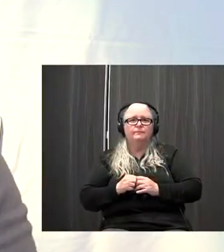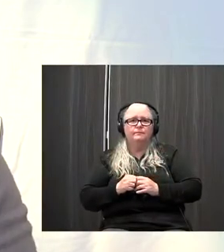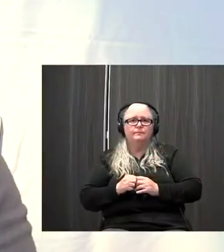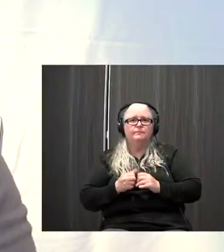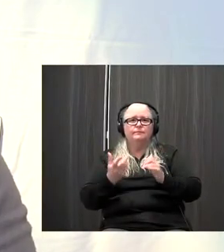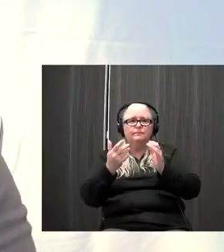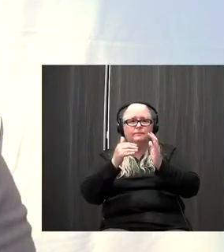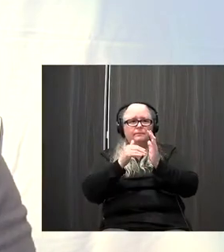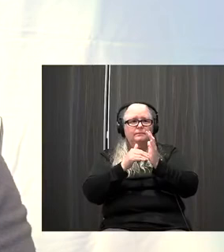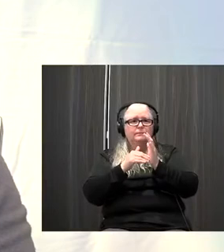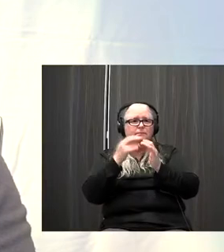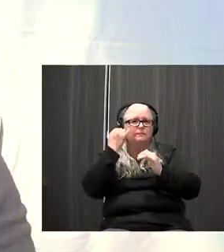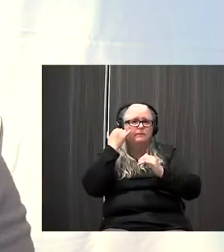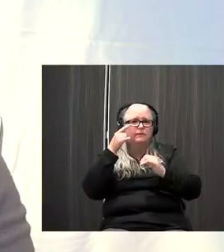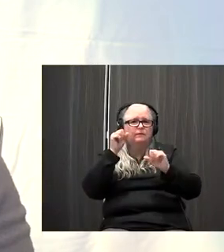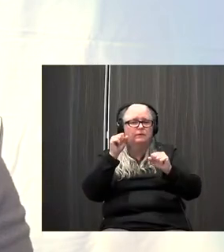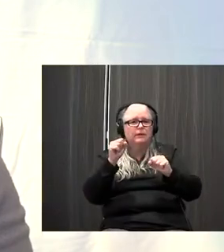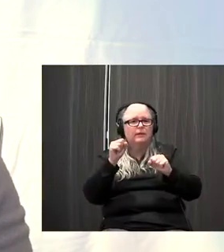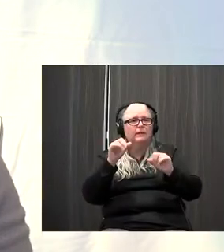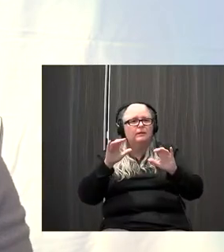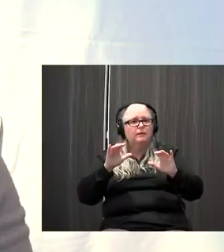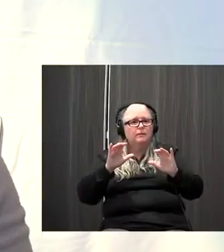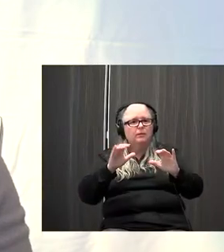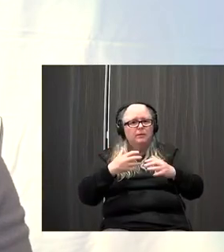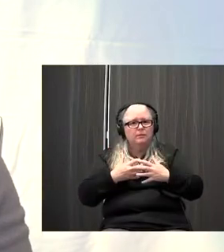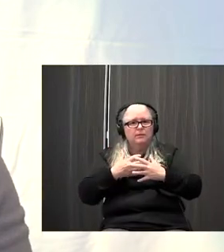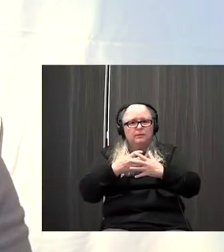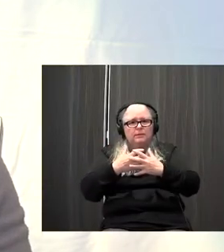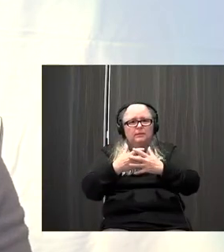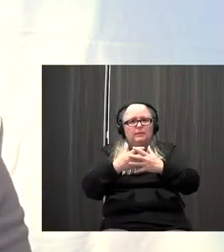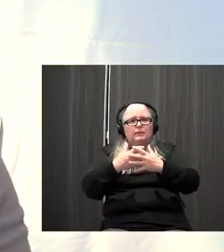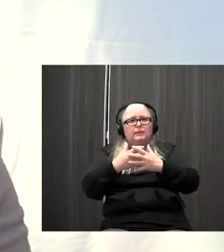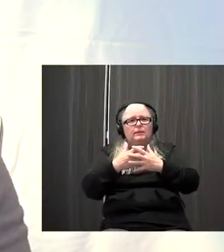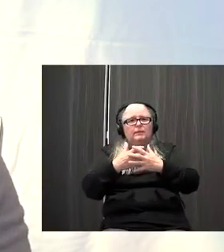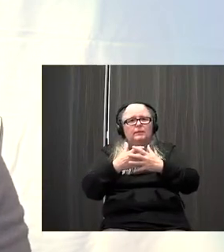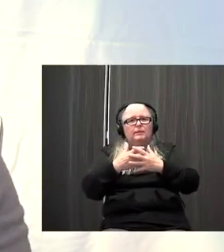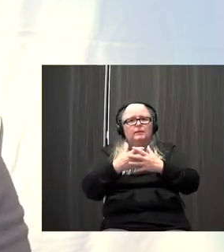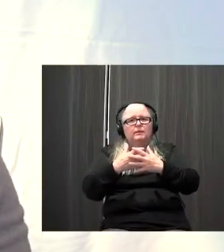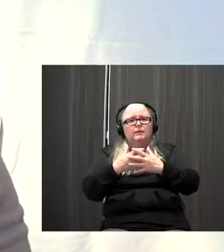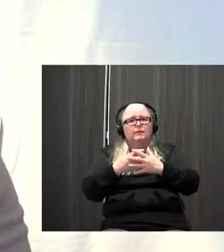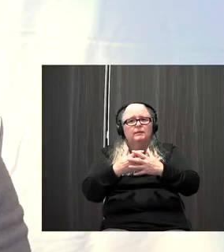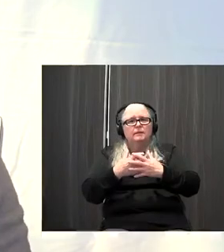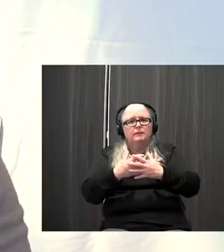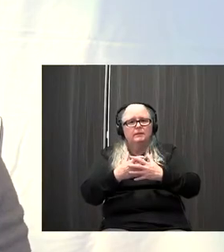Again, see if you can push the belly out on the inhalation, and then on the